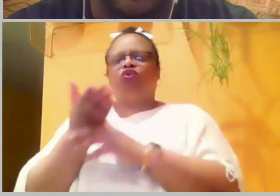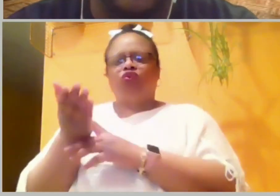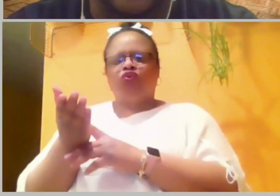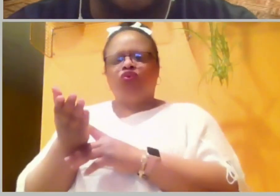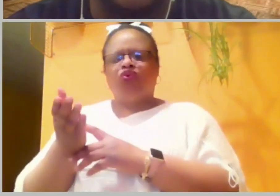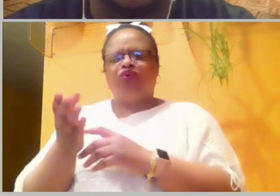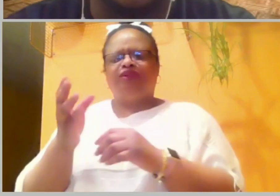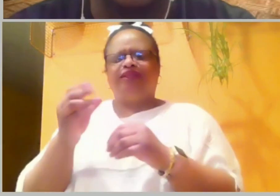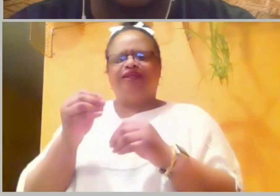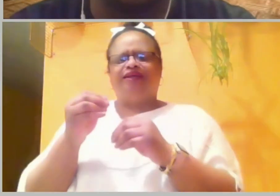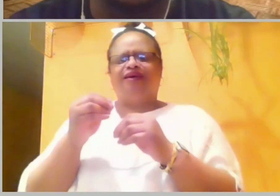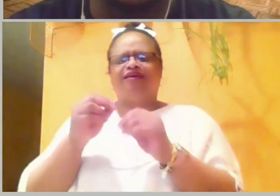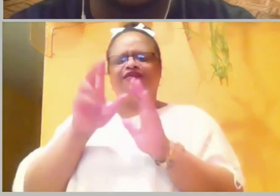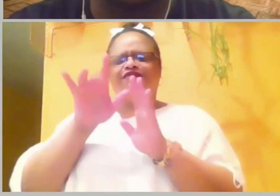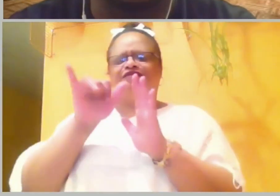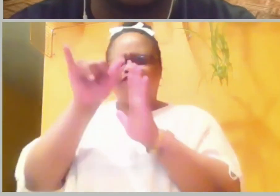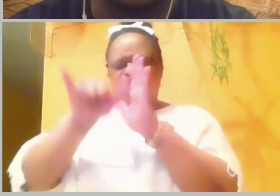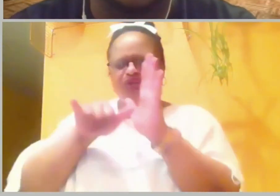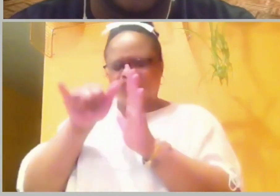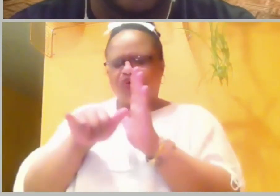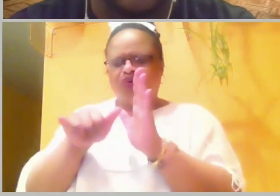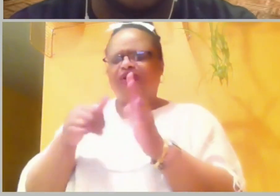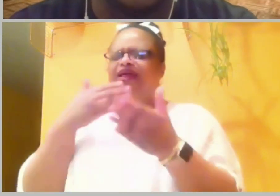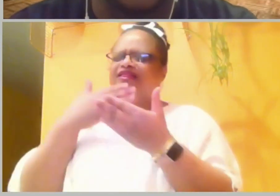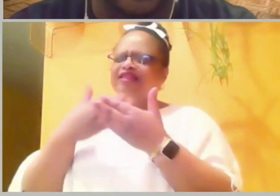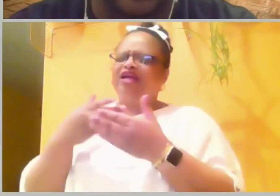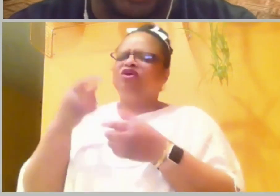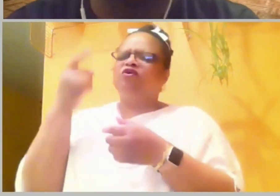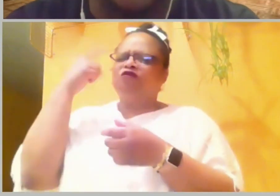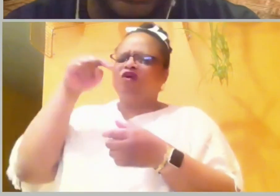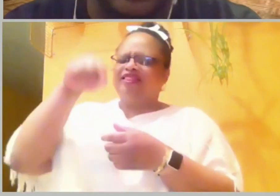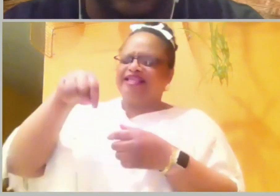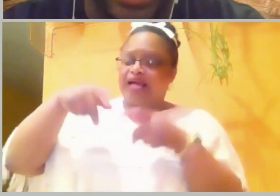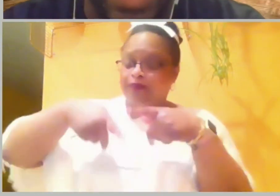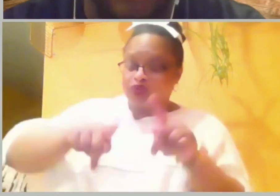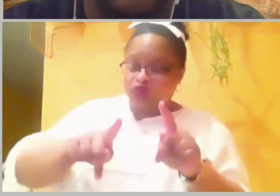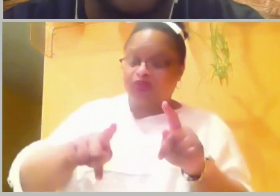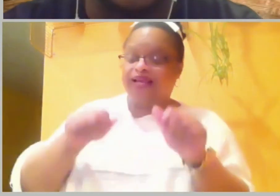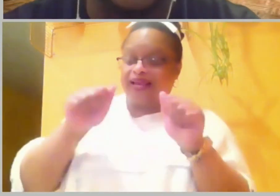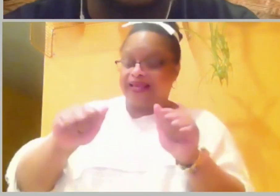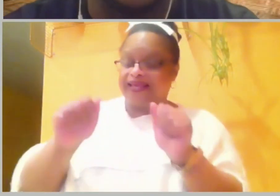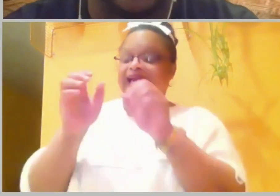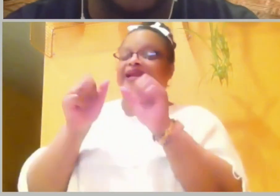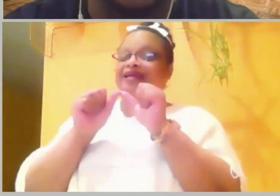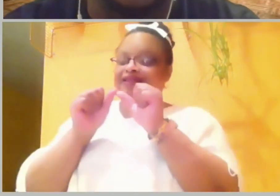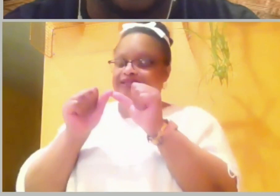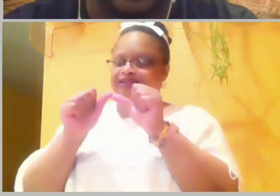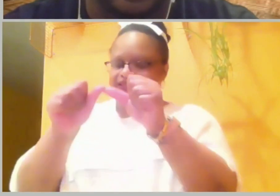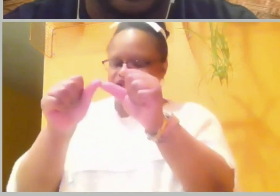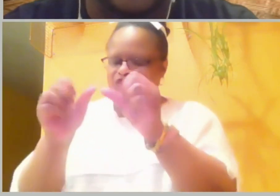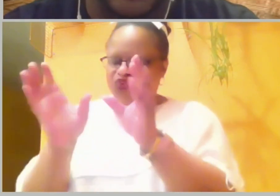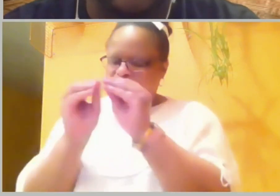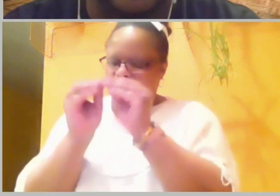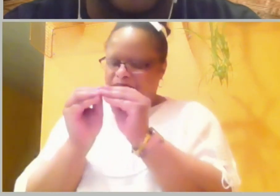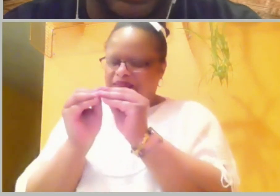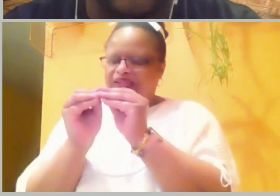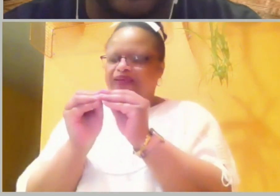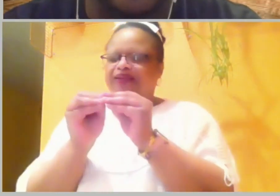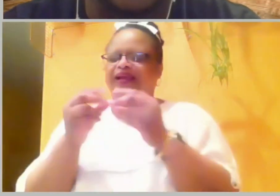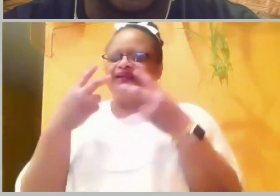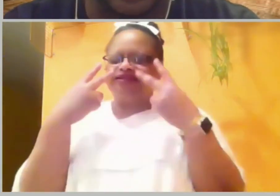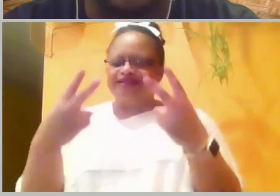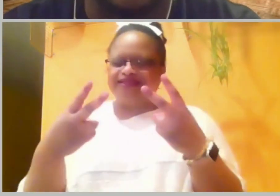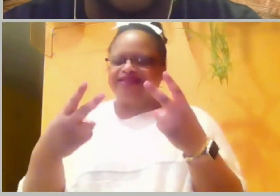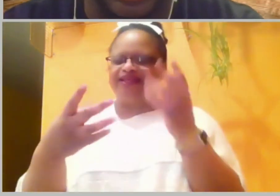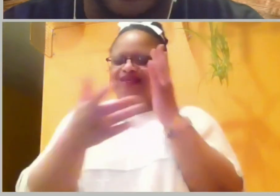now. We thank you so much just for this outlet that we have to continue to gather together,